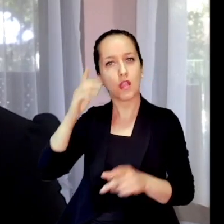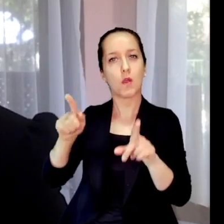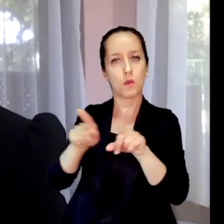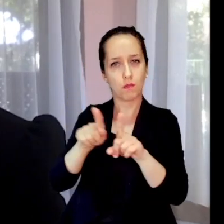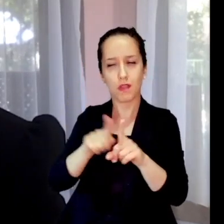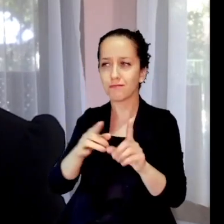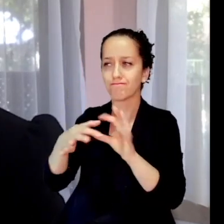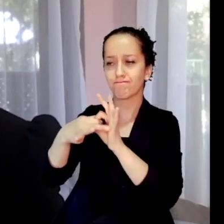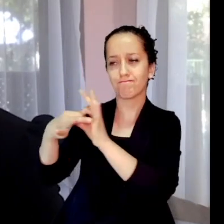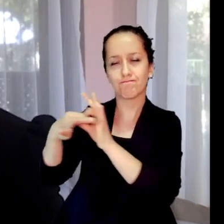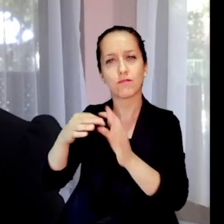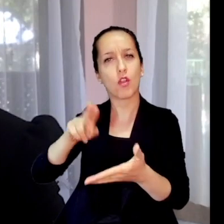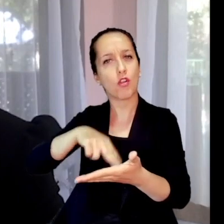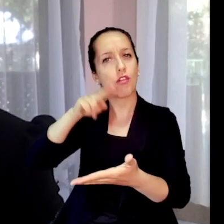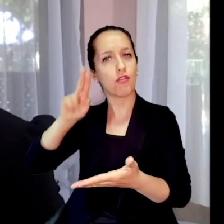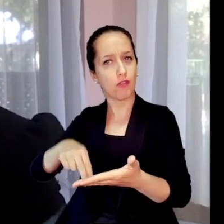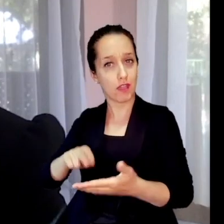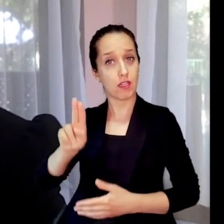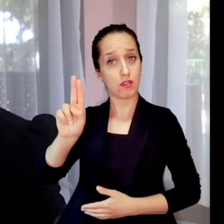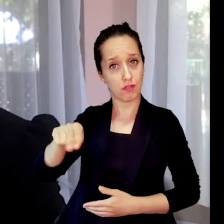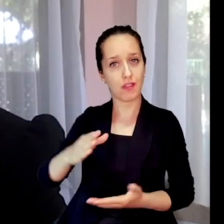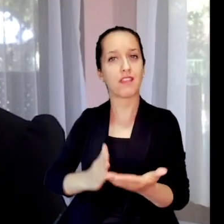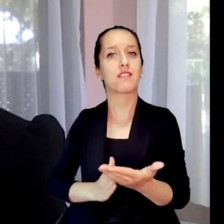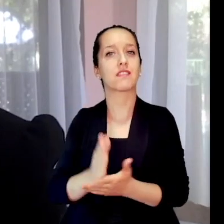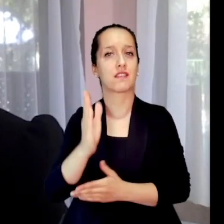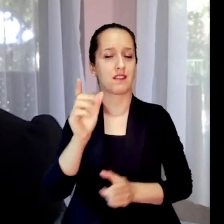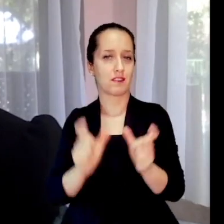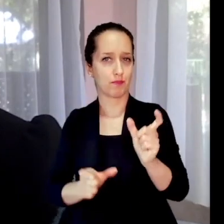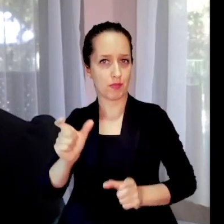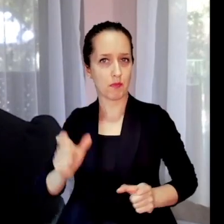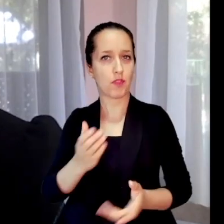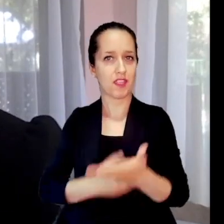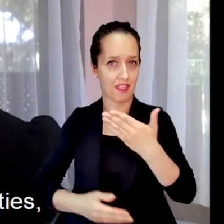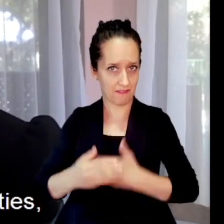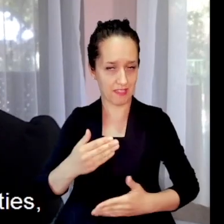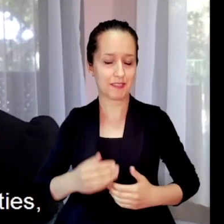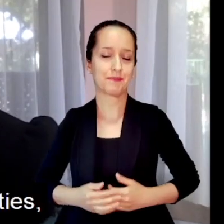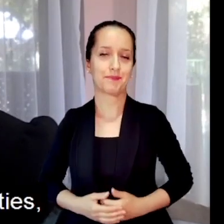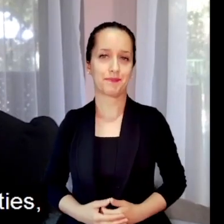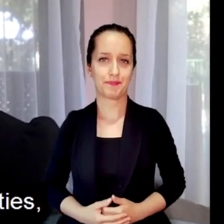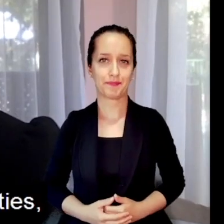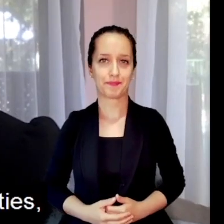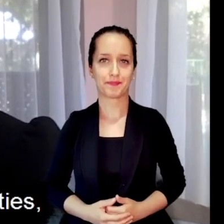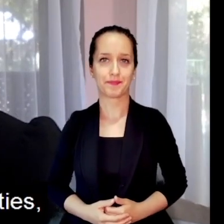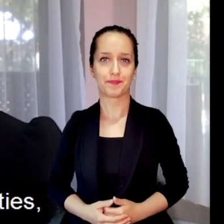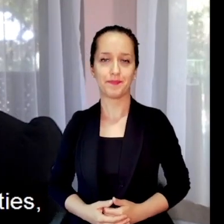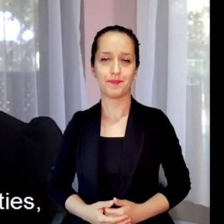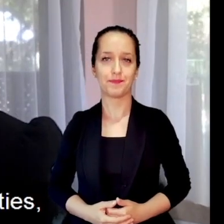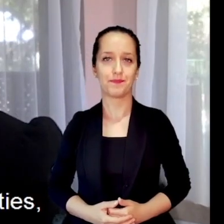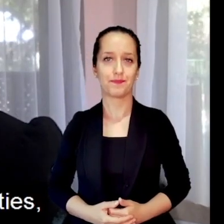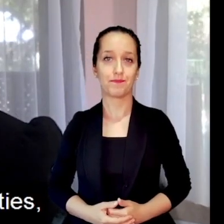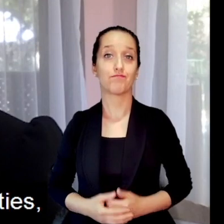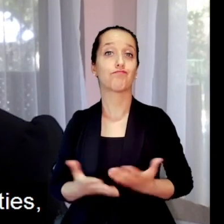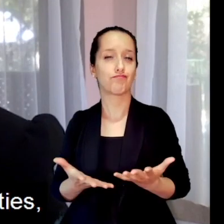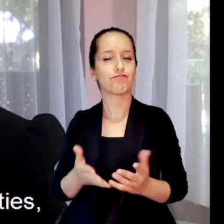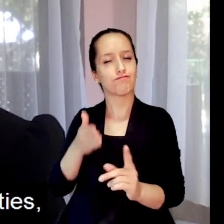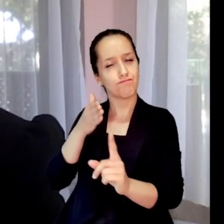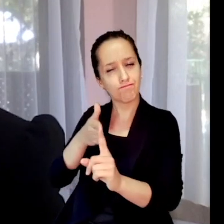having as a reference the United Nations Convention on the Rights of Persons with Disabilities